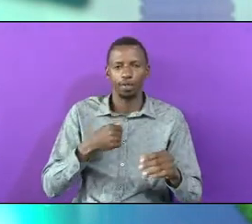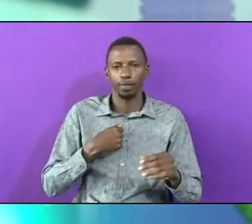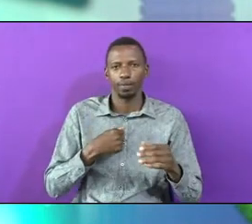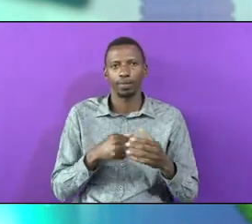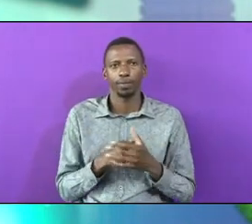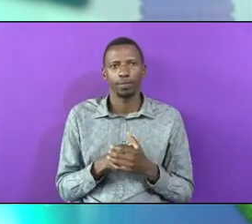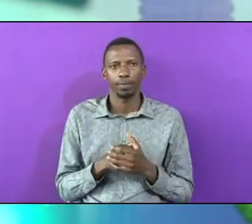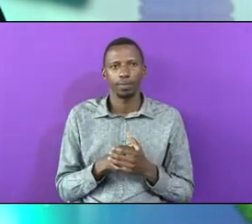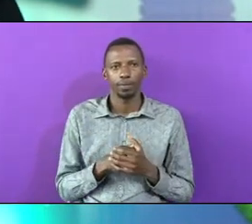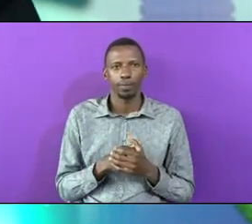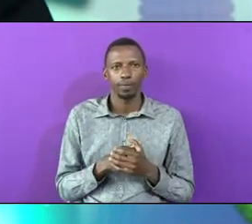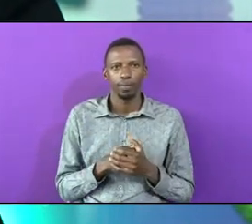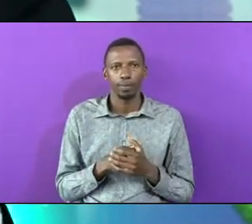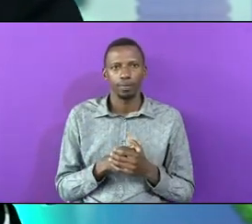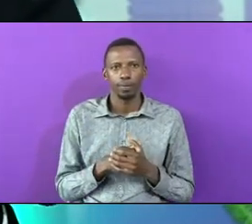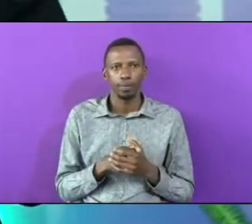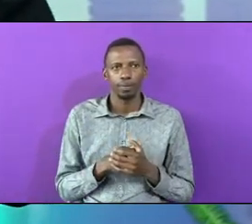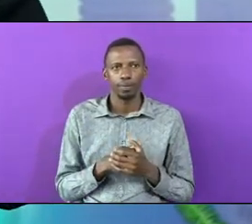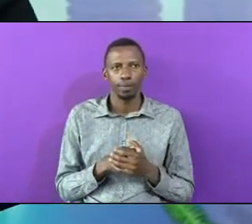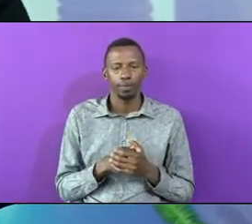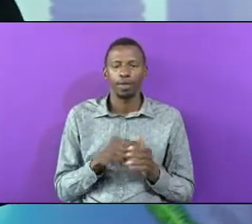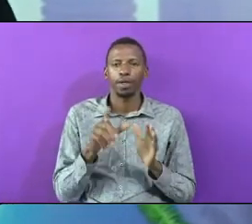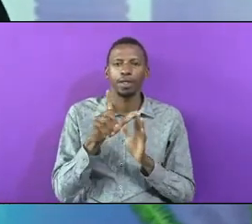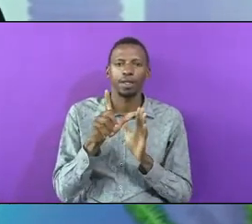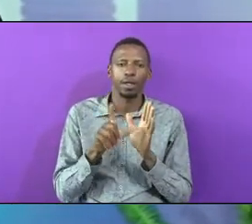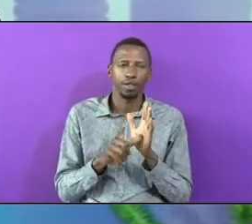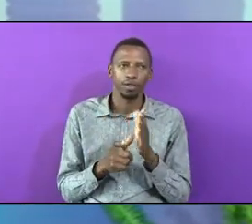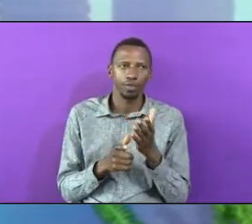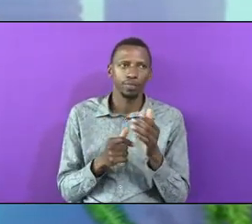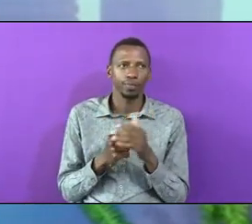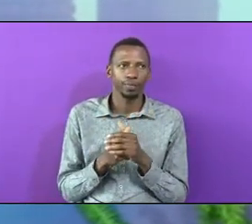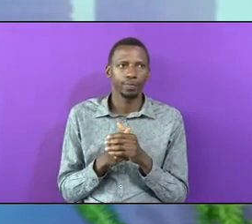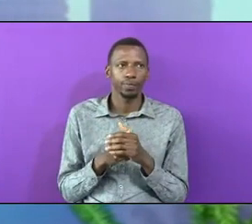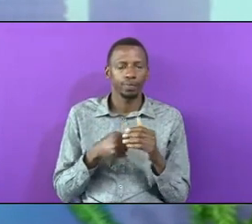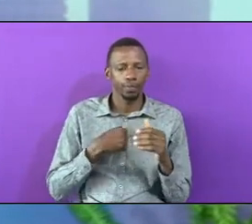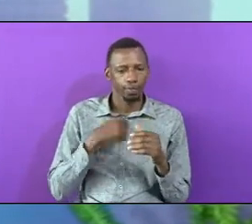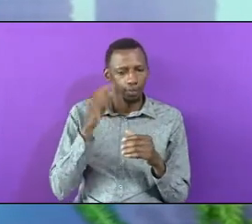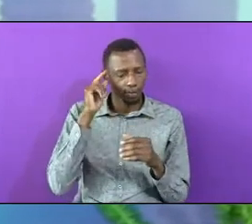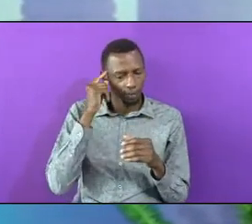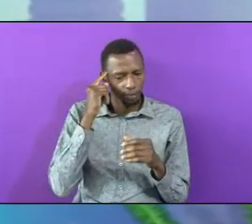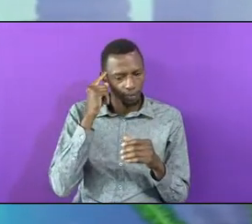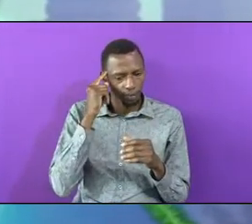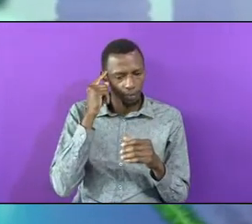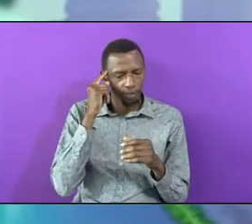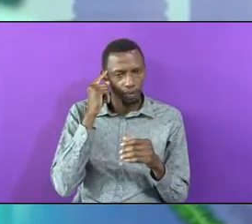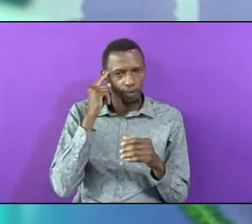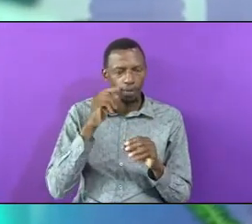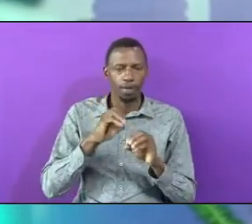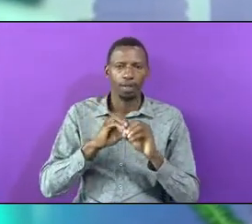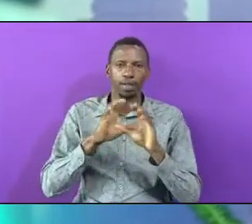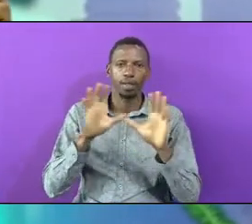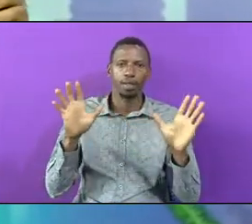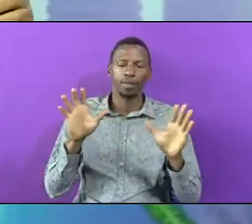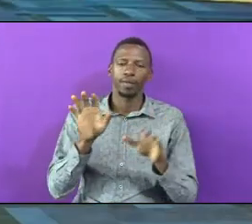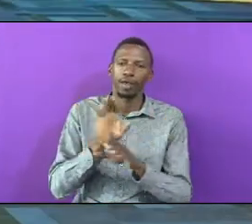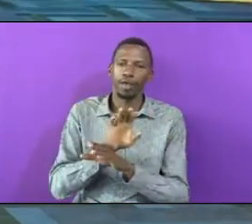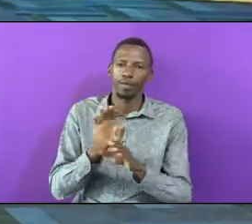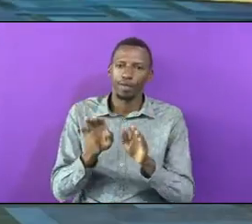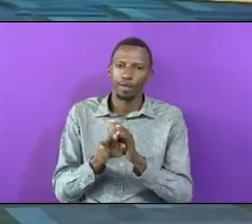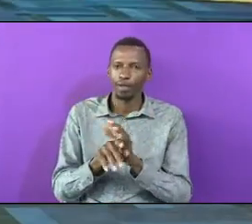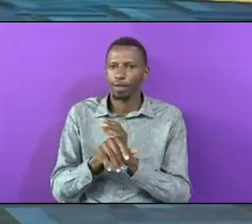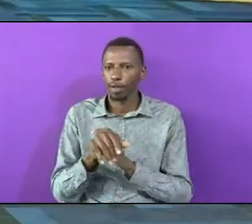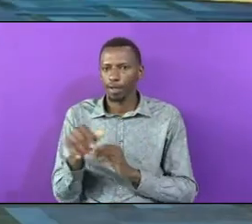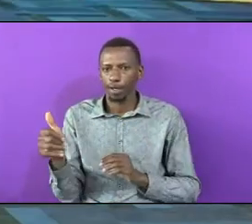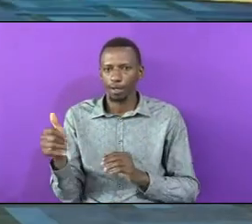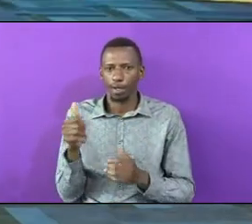Bless Me The Wrestling And The Reason I Think Covered It Very Very Well That Everything Else That Happened